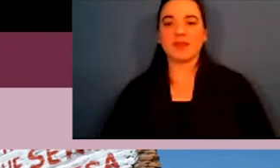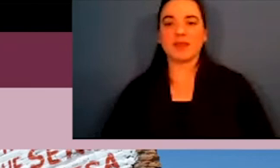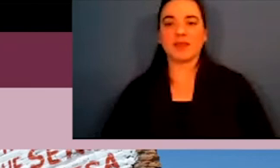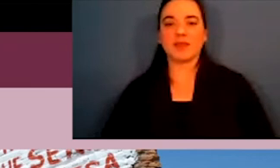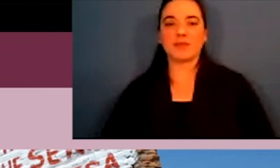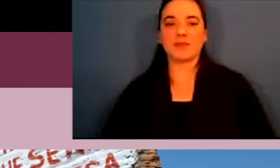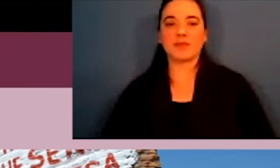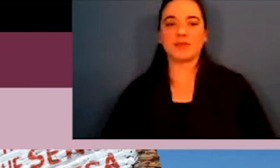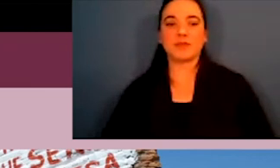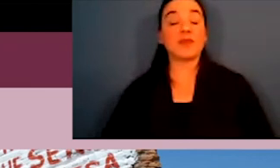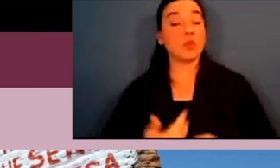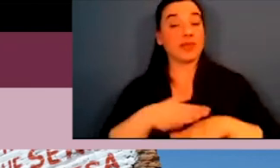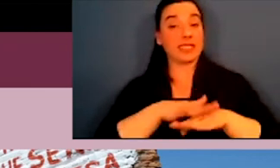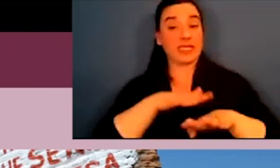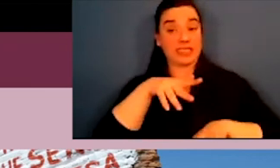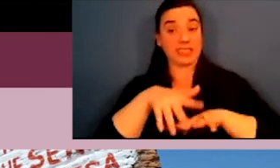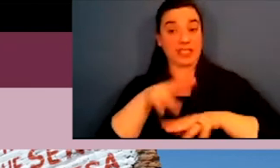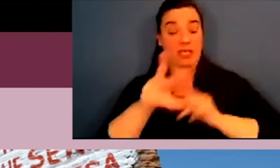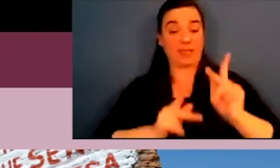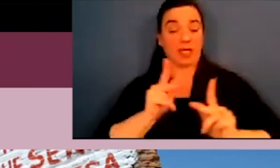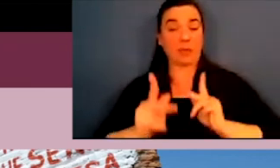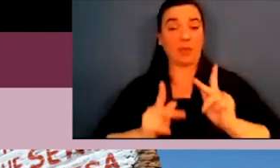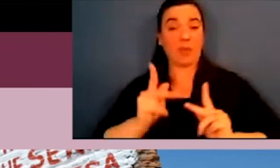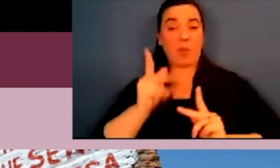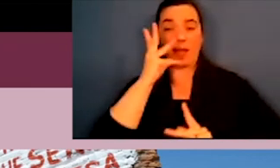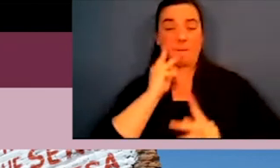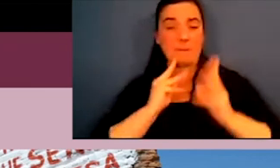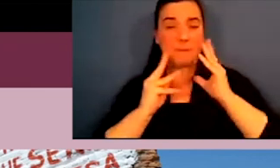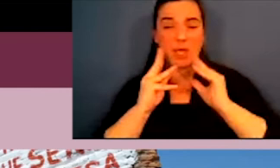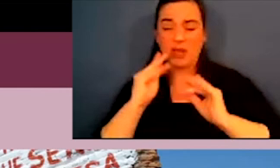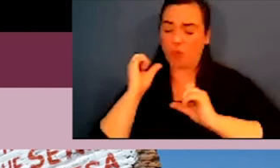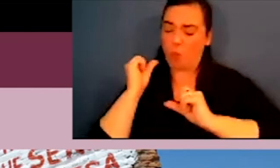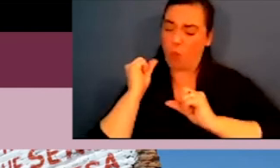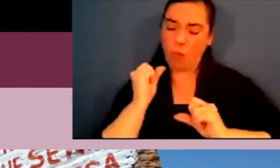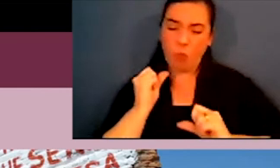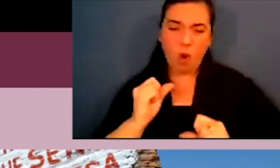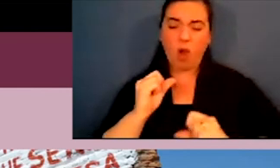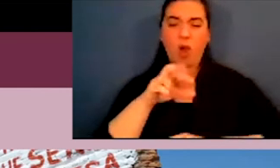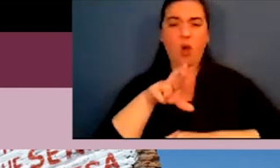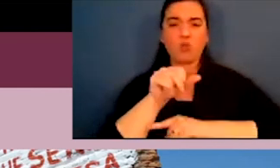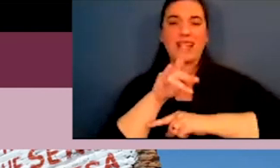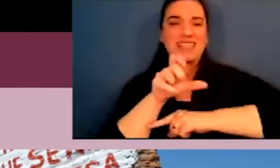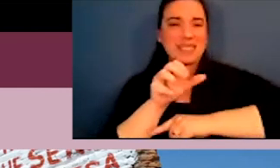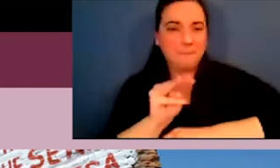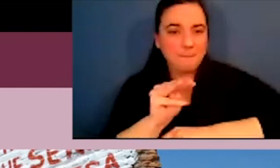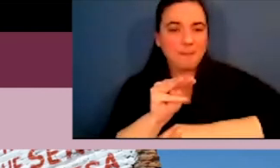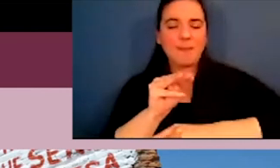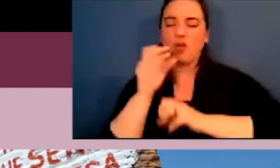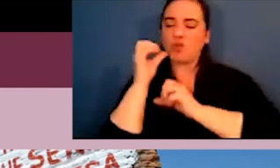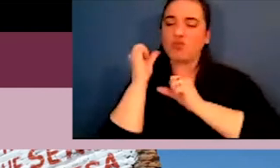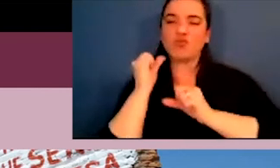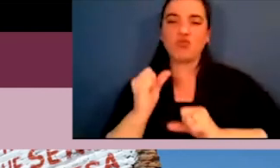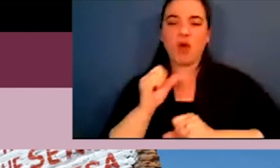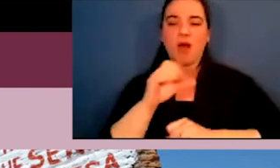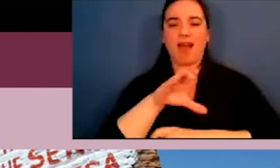Um, something that is very prominent in Latin America when it comes to indigenous people is racism and classism.